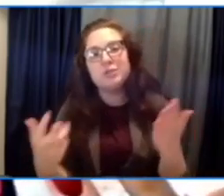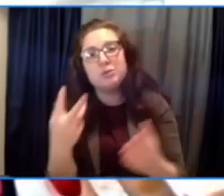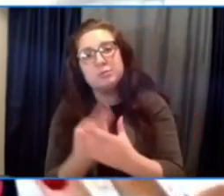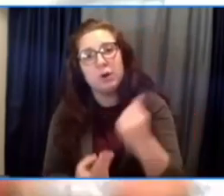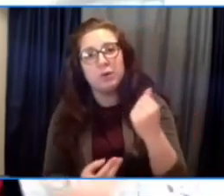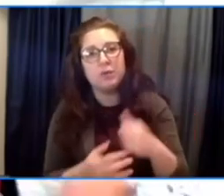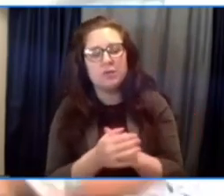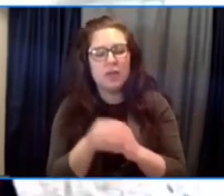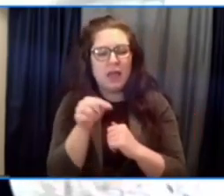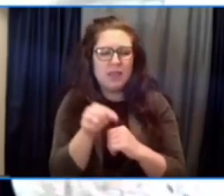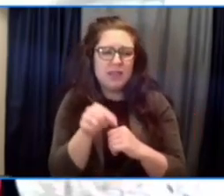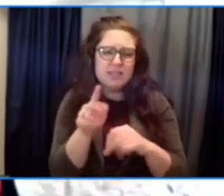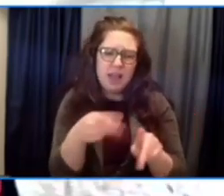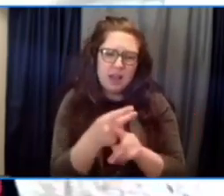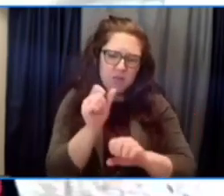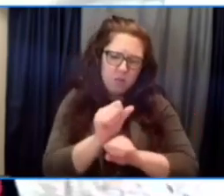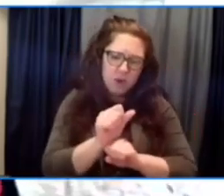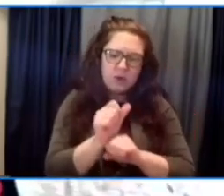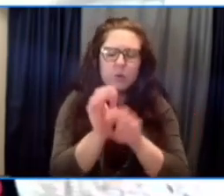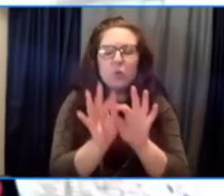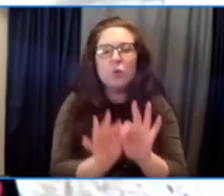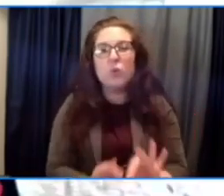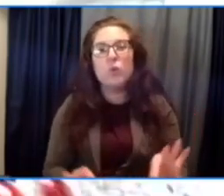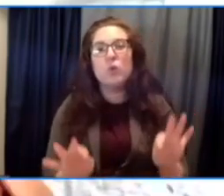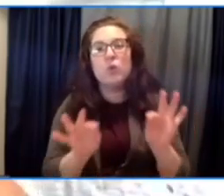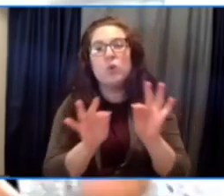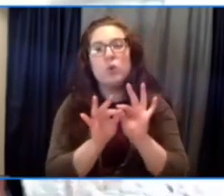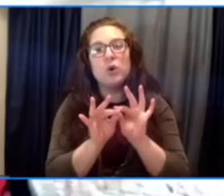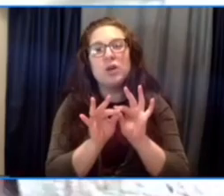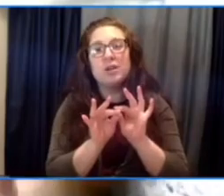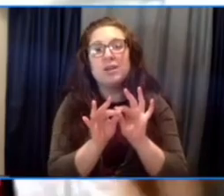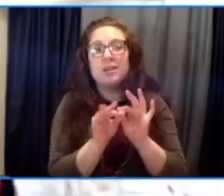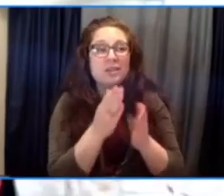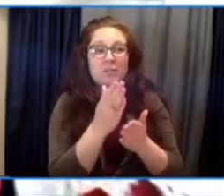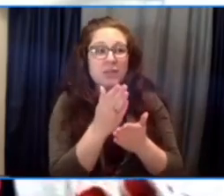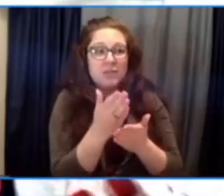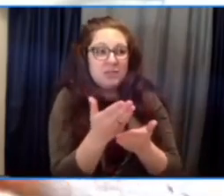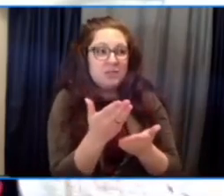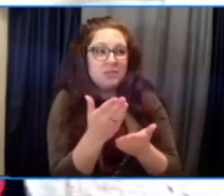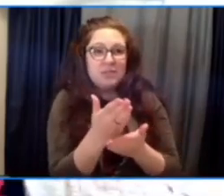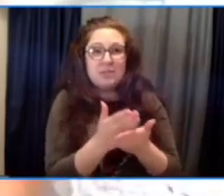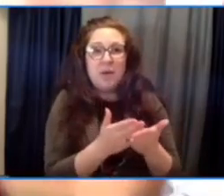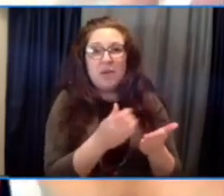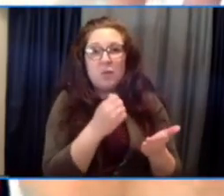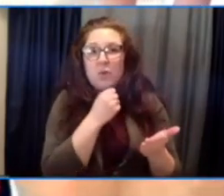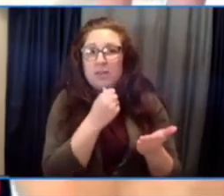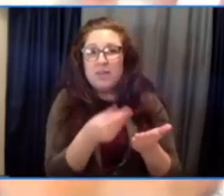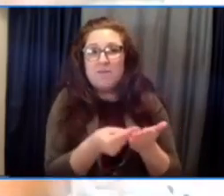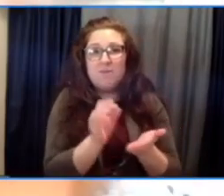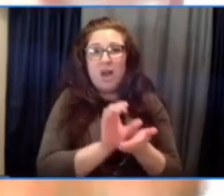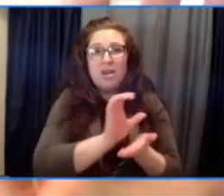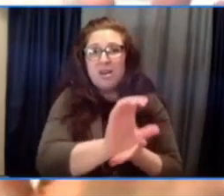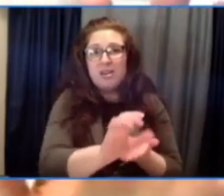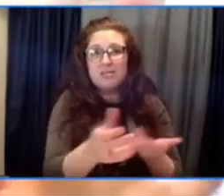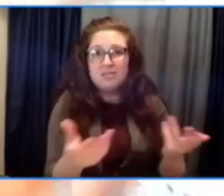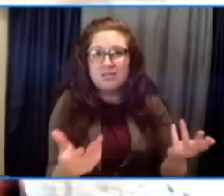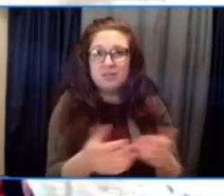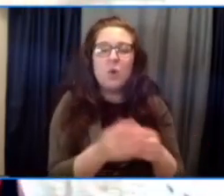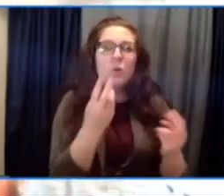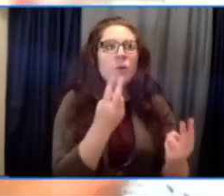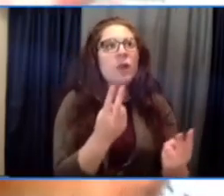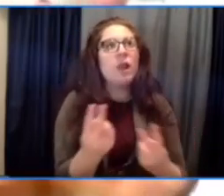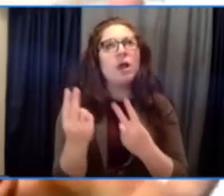critical, and yet much of it was also not resourced. So all of this to say, Marcia, when we look back at 2020,